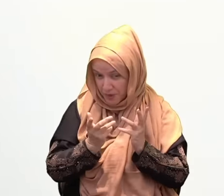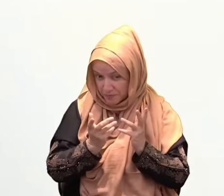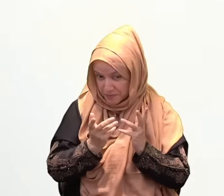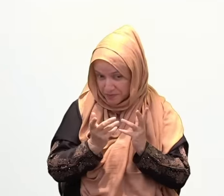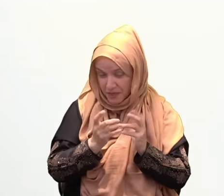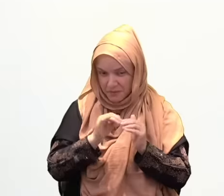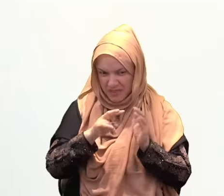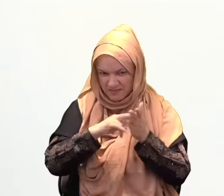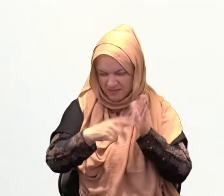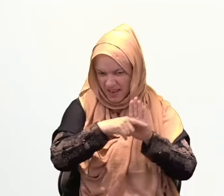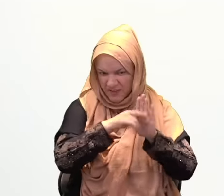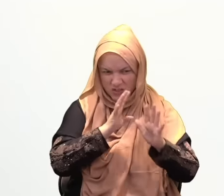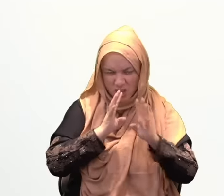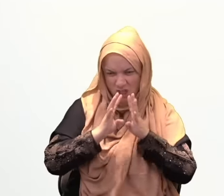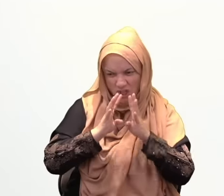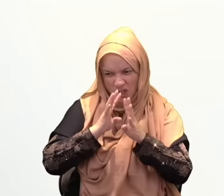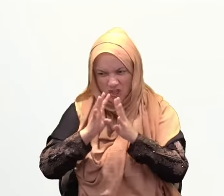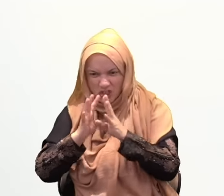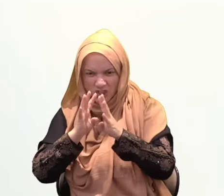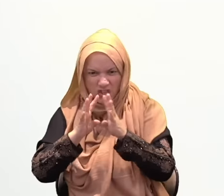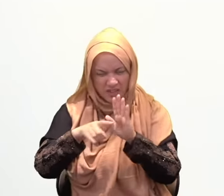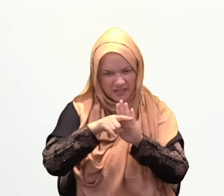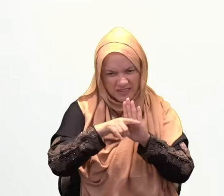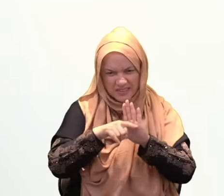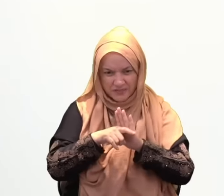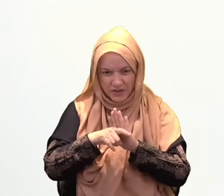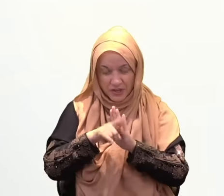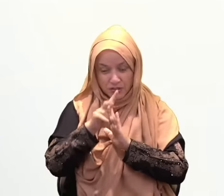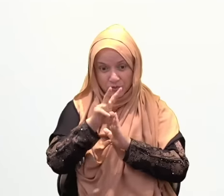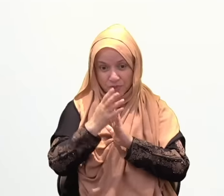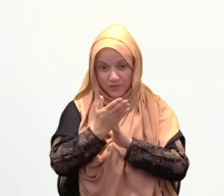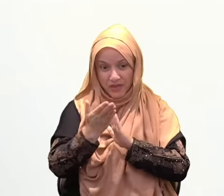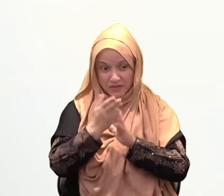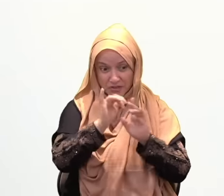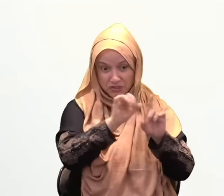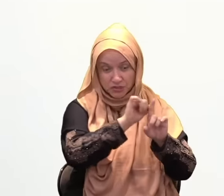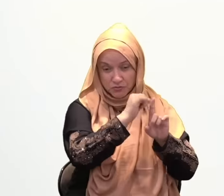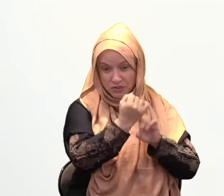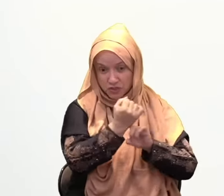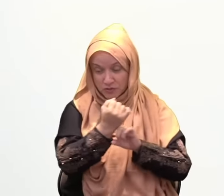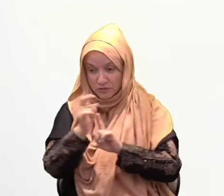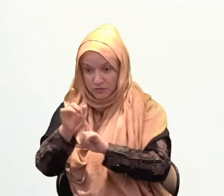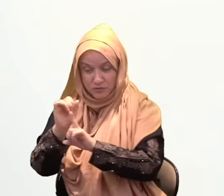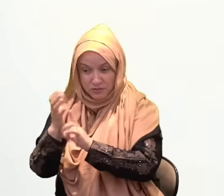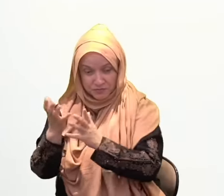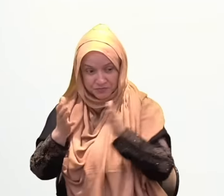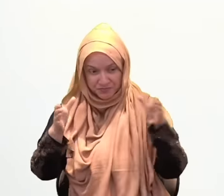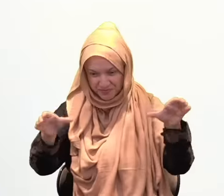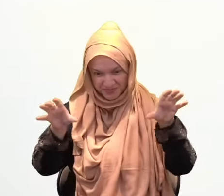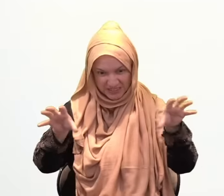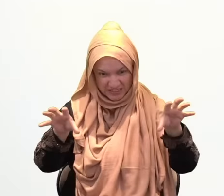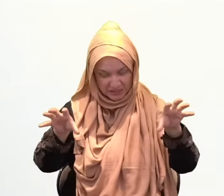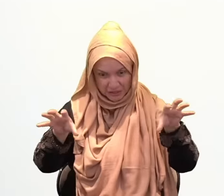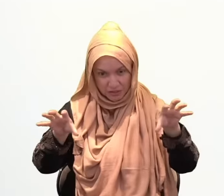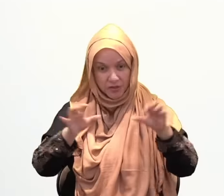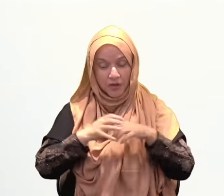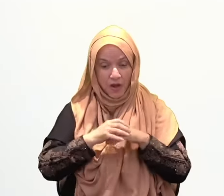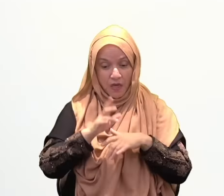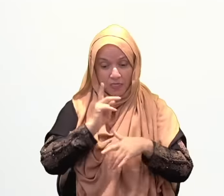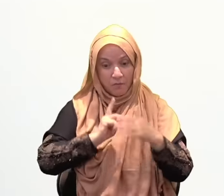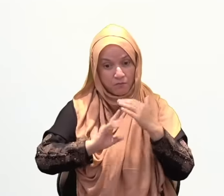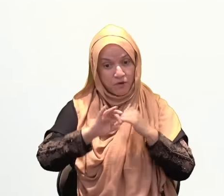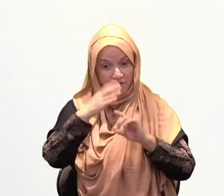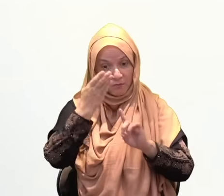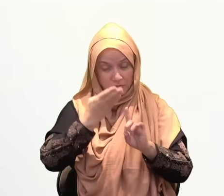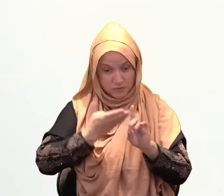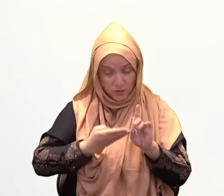wa sallam. The prophet Ibrahim, when he visited his son Ismail alayhi wa sallam in Mecca, he visited him twice. And